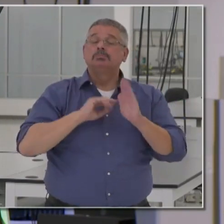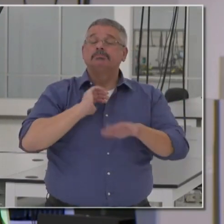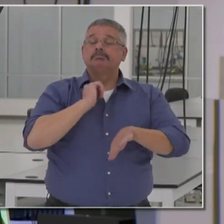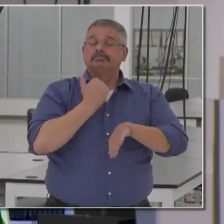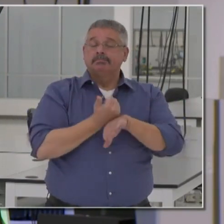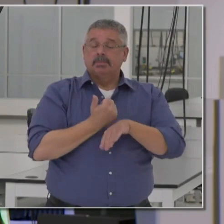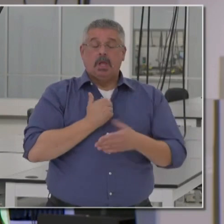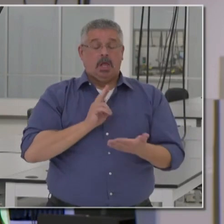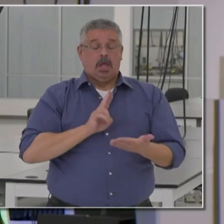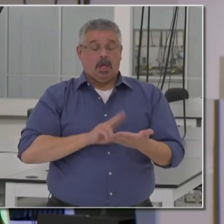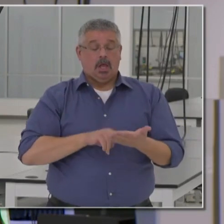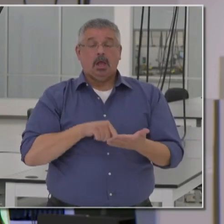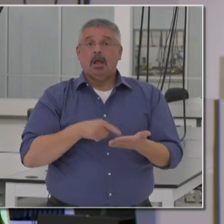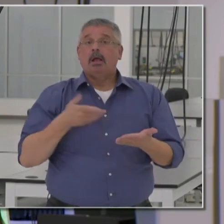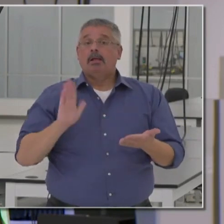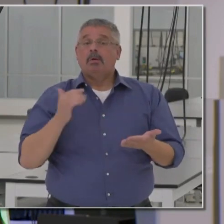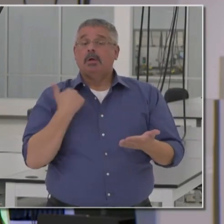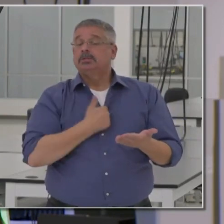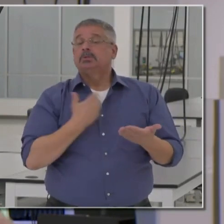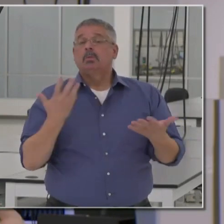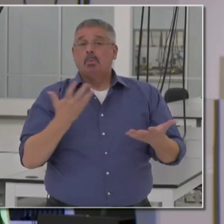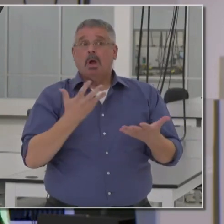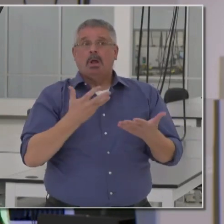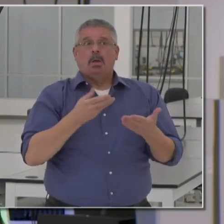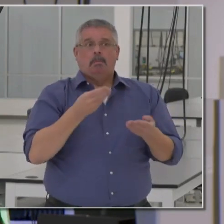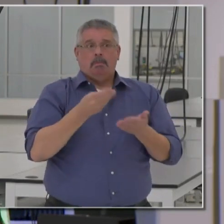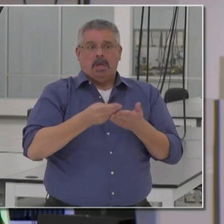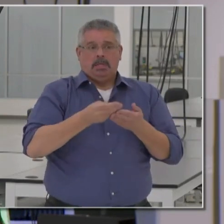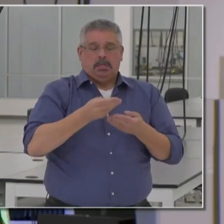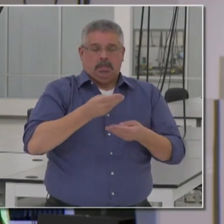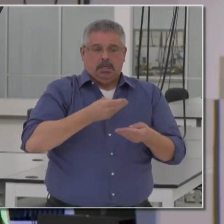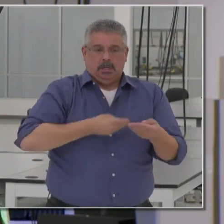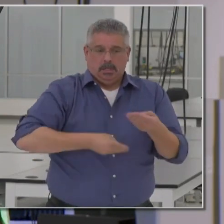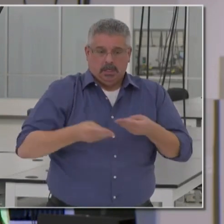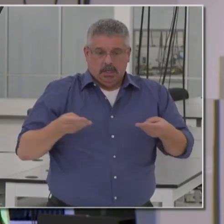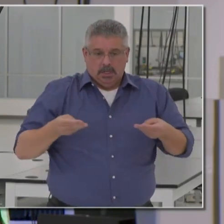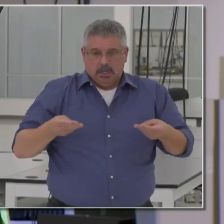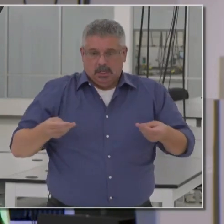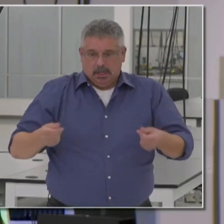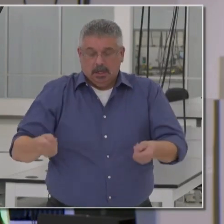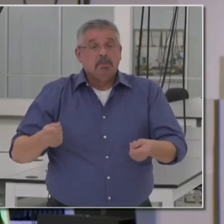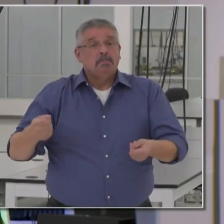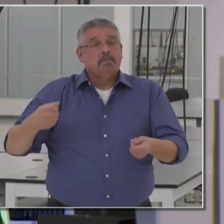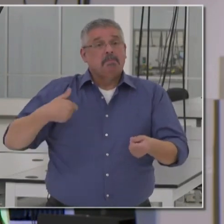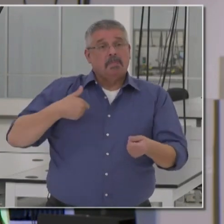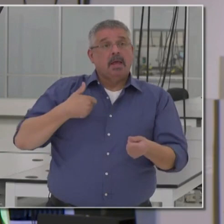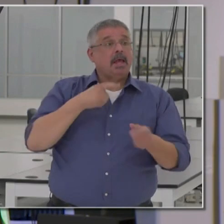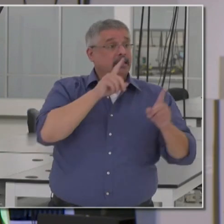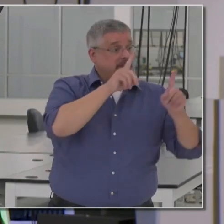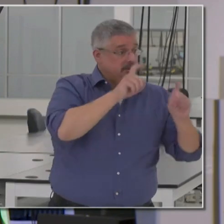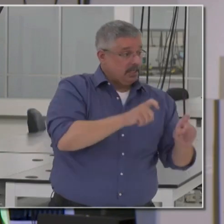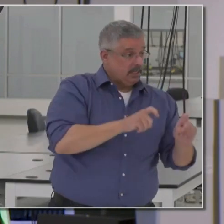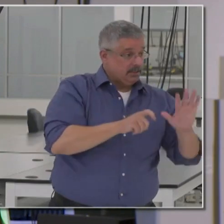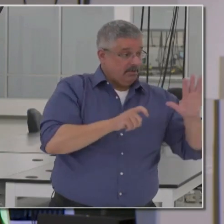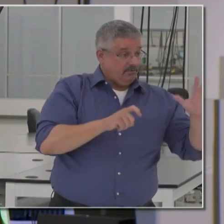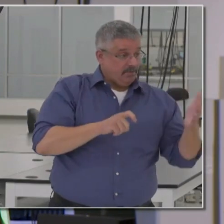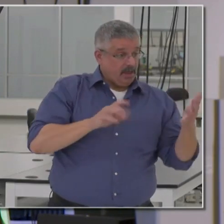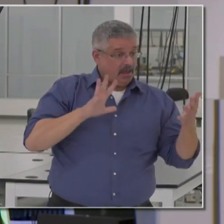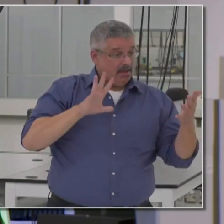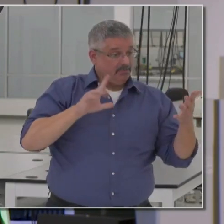in our contract that allow us to get reimbursed for the up-front costs. For every test that's conducted, $5